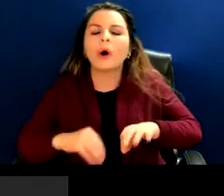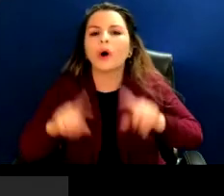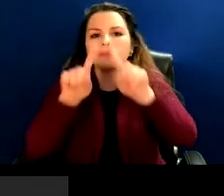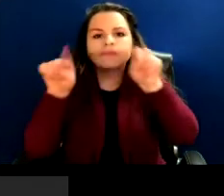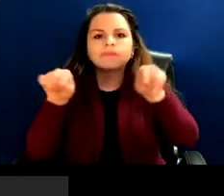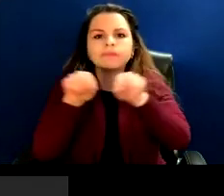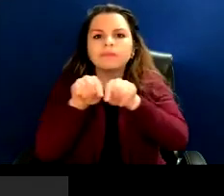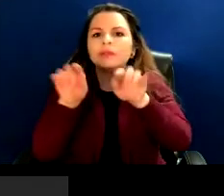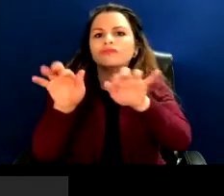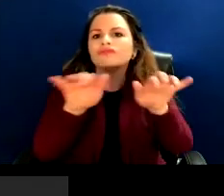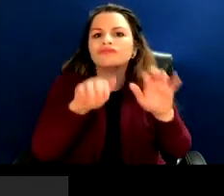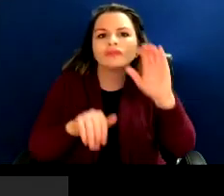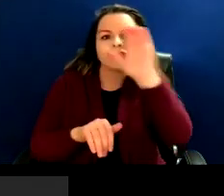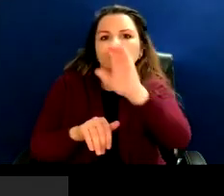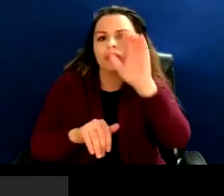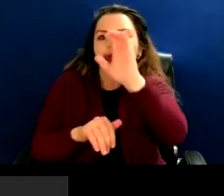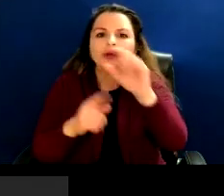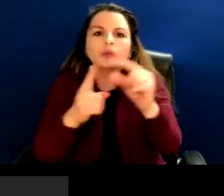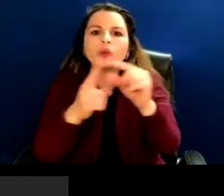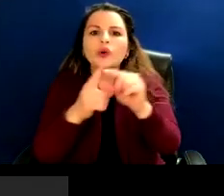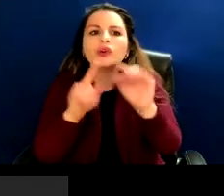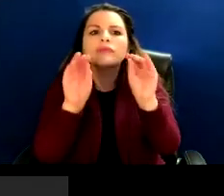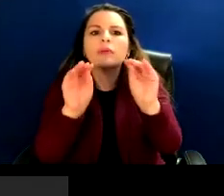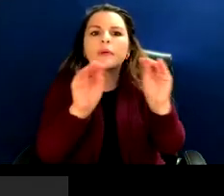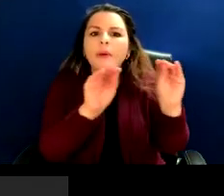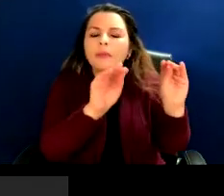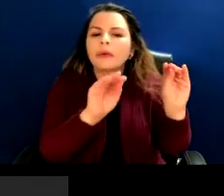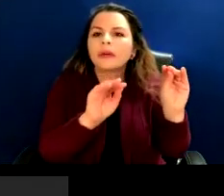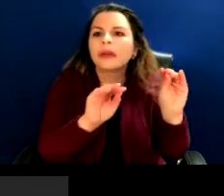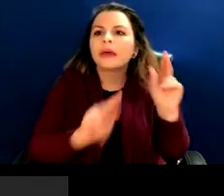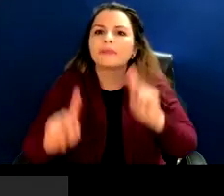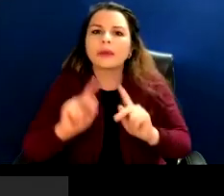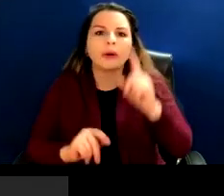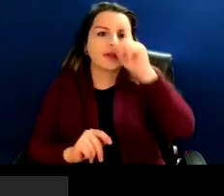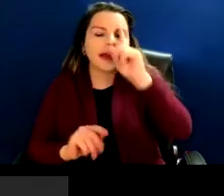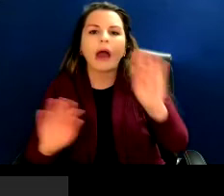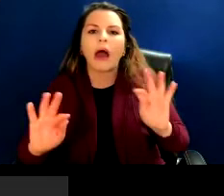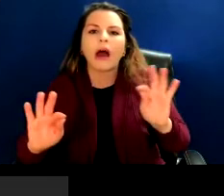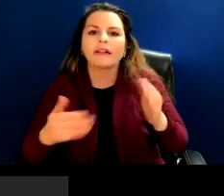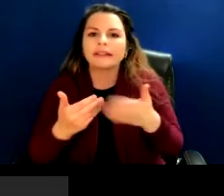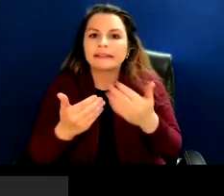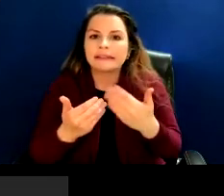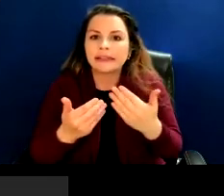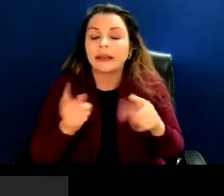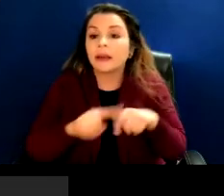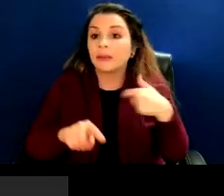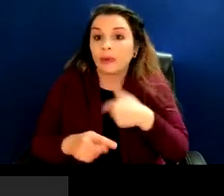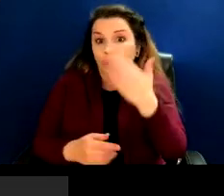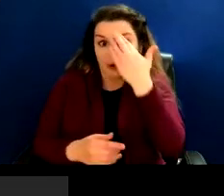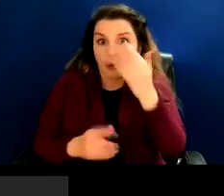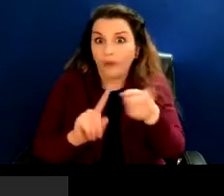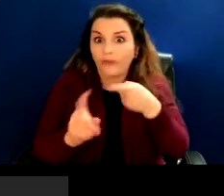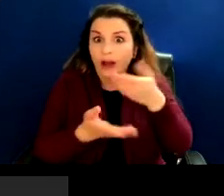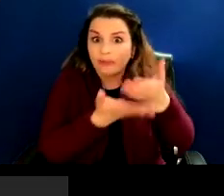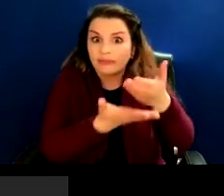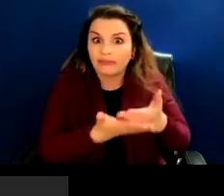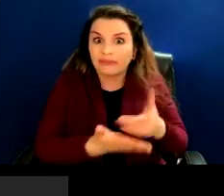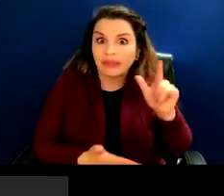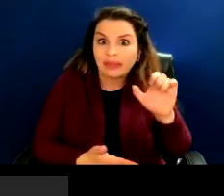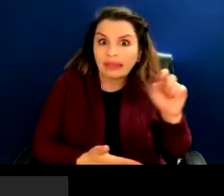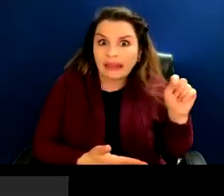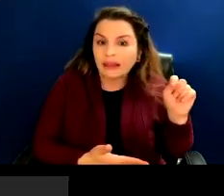box where people enter terms. Many times, times we know, for example, from the information retrieval literature that